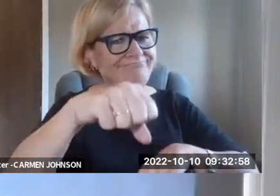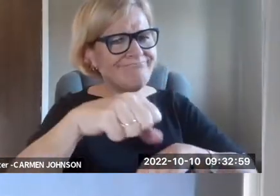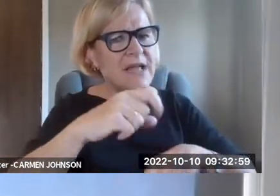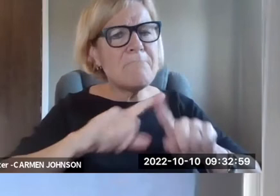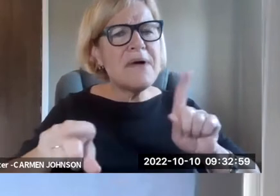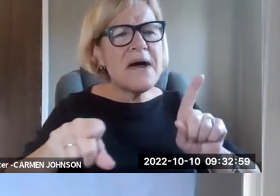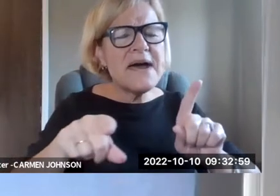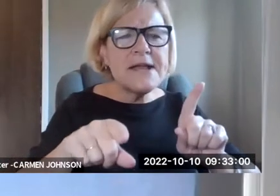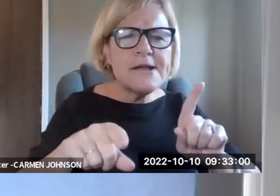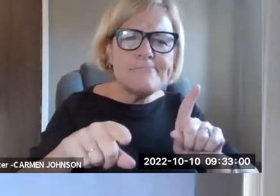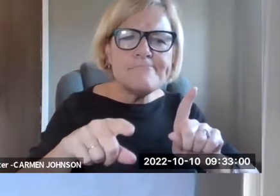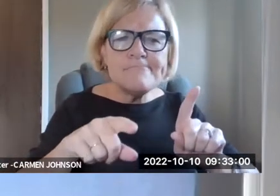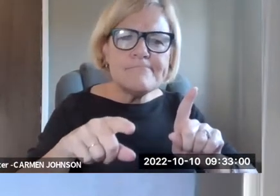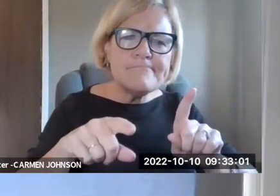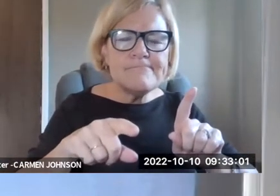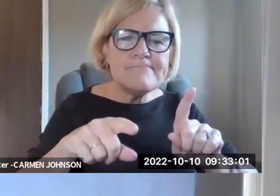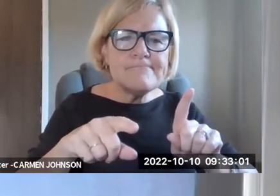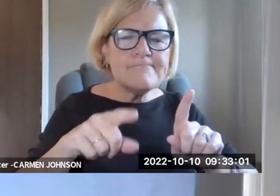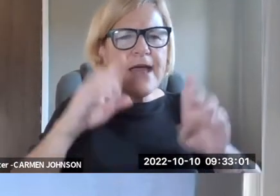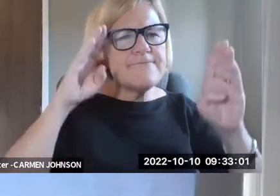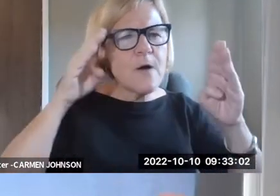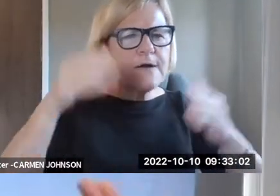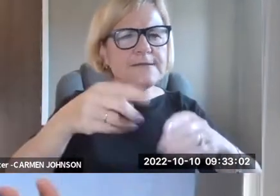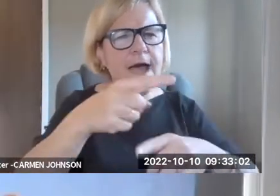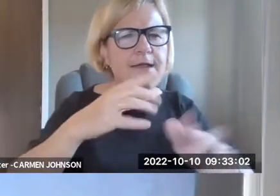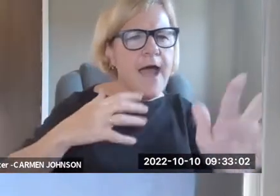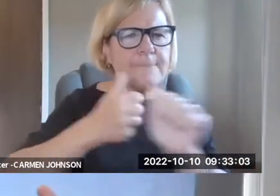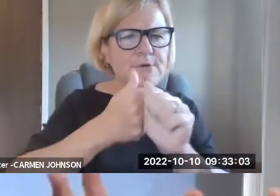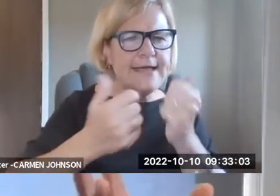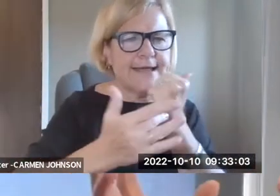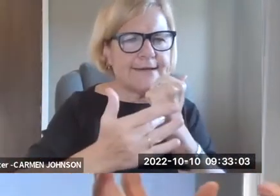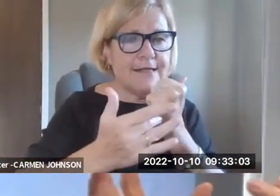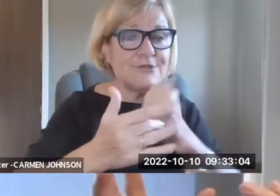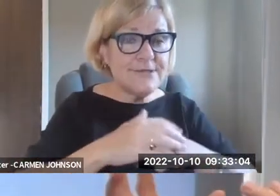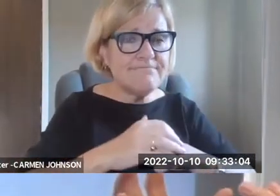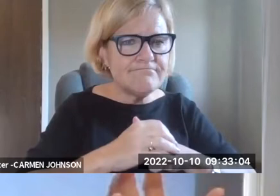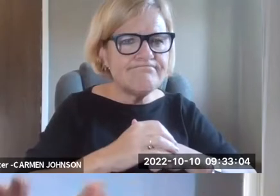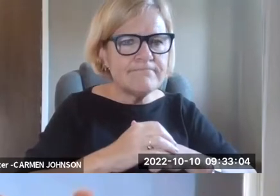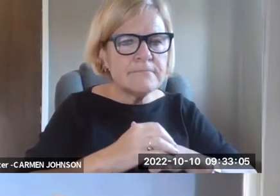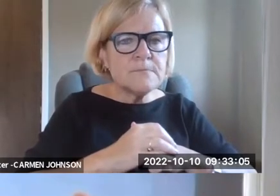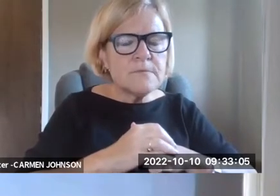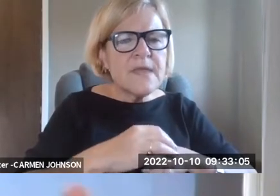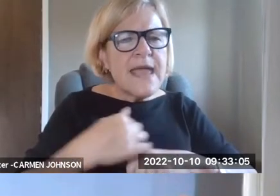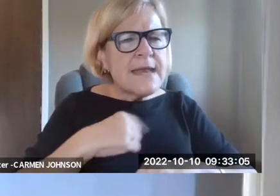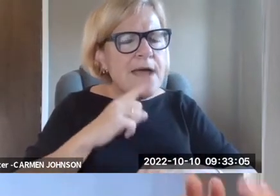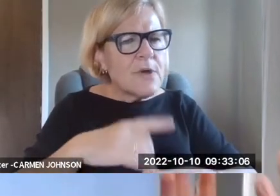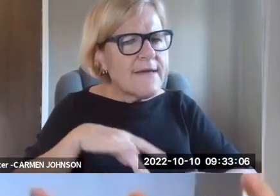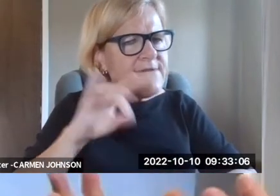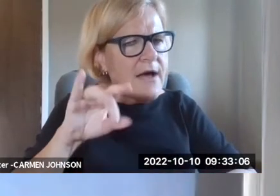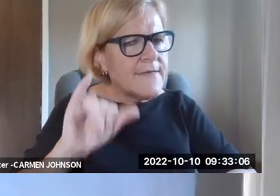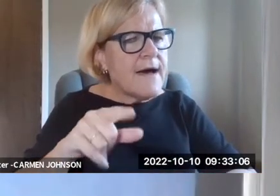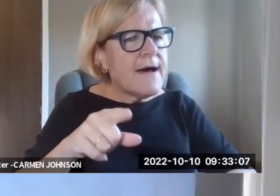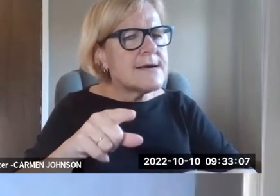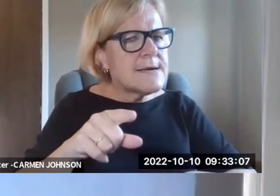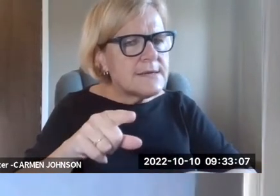good implementation, some of the, um, good policies are there, but it provides, um, it